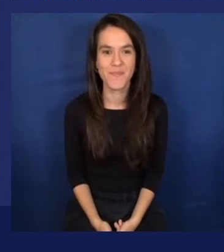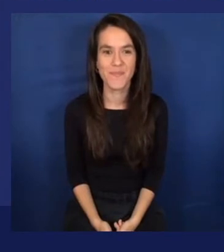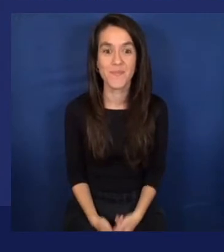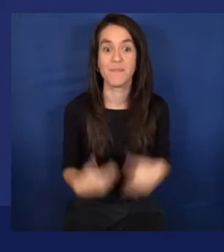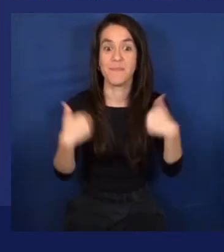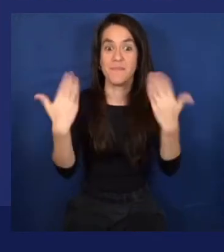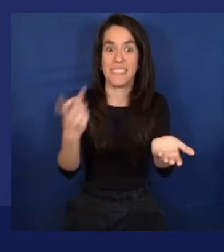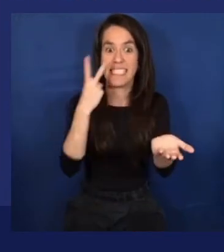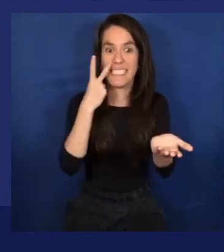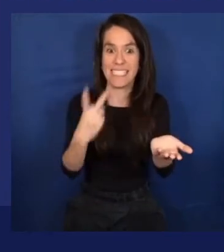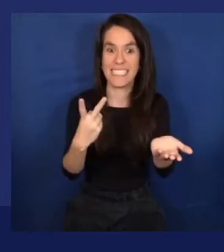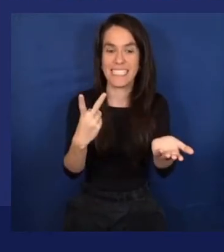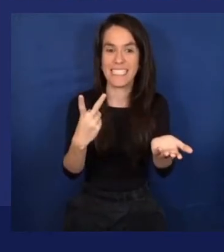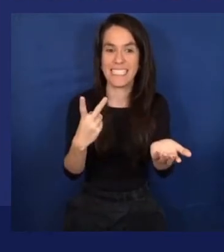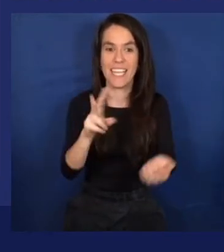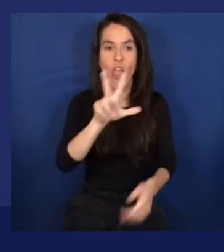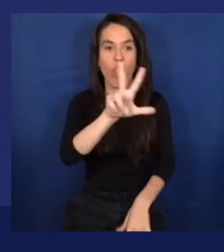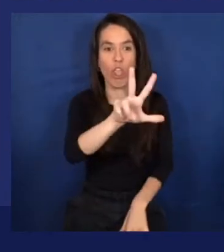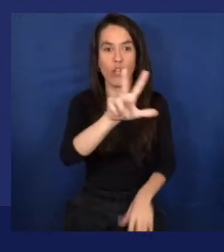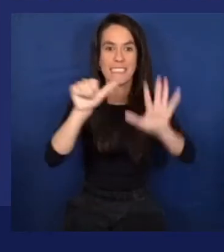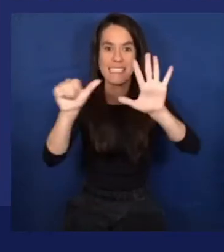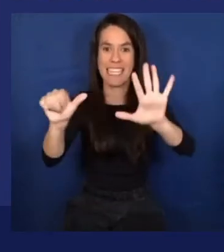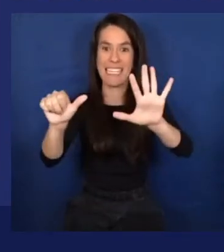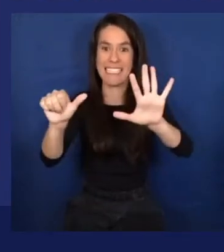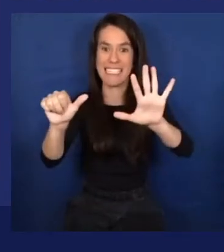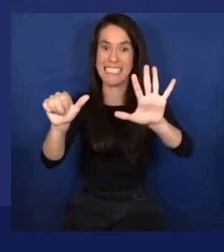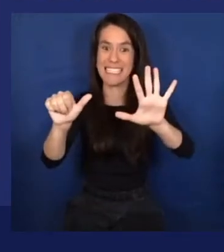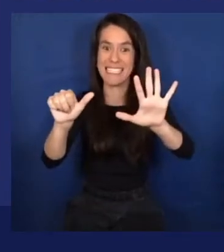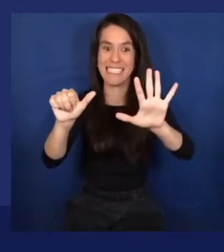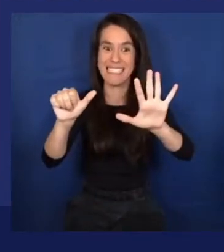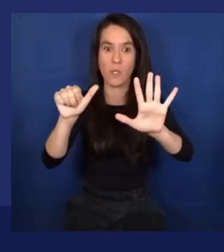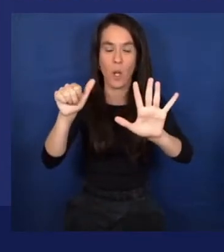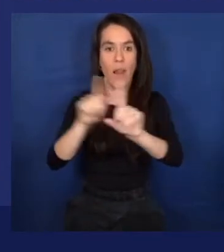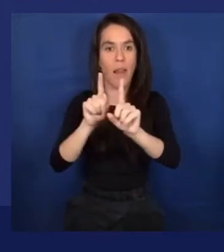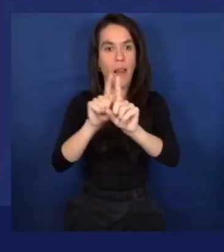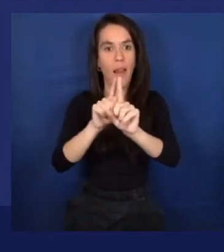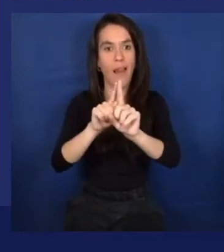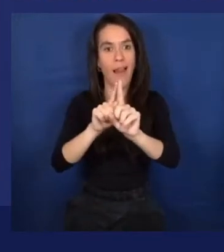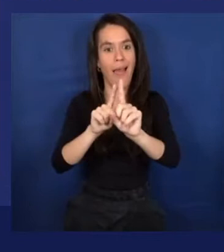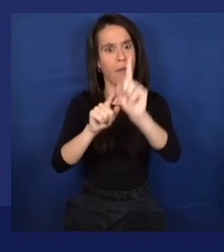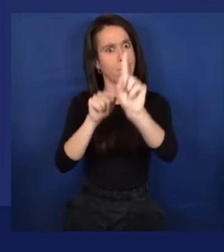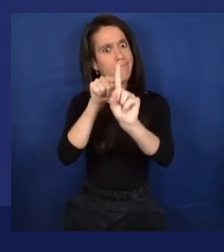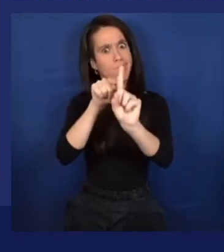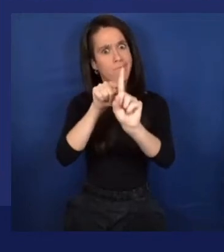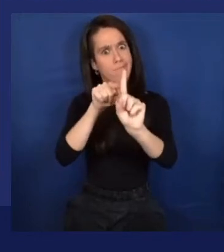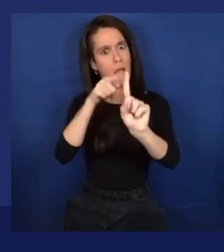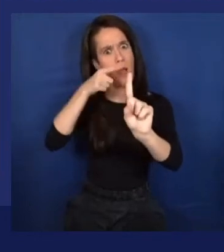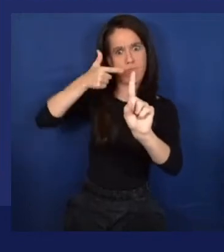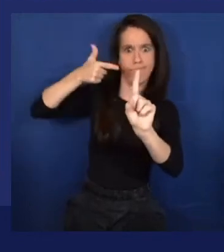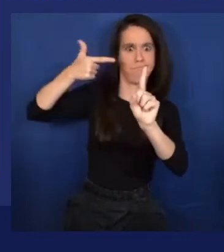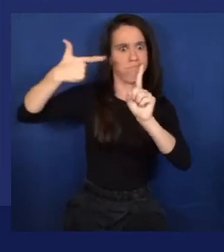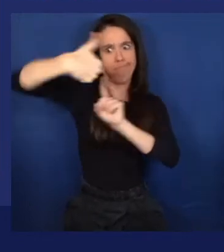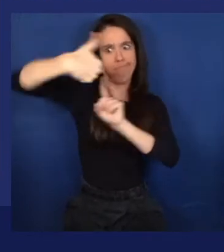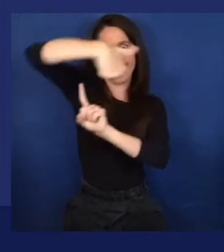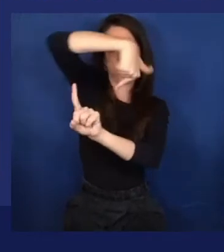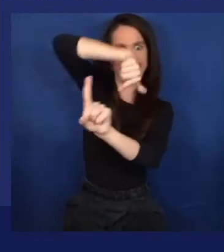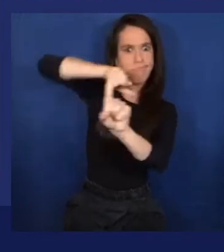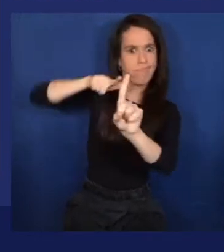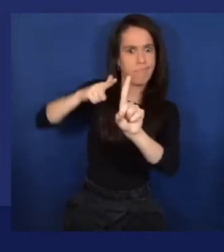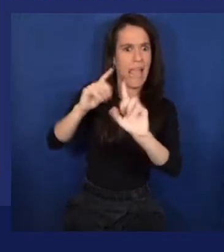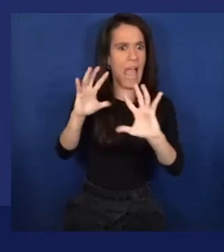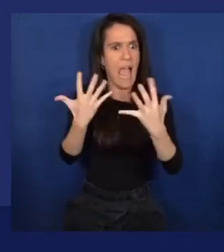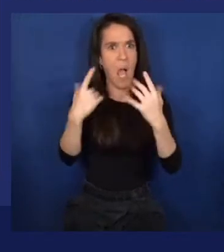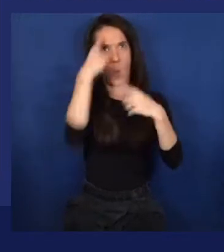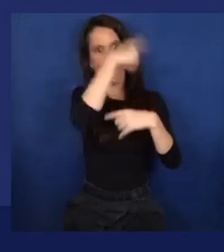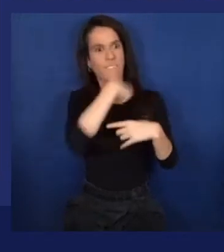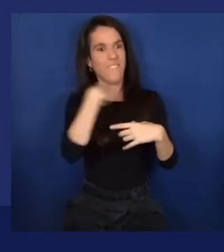now 36 images to learn the model how Bart Simpson looked like. And of course, we want another image. Now, Seth,